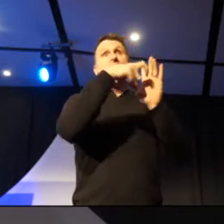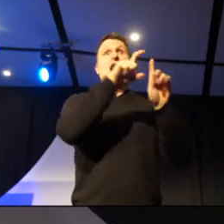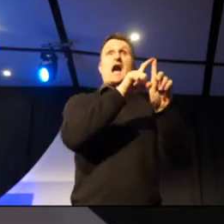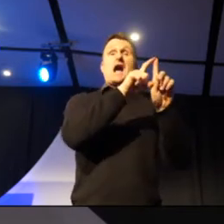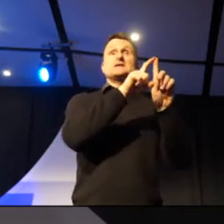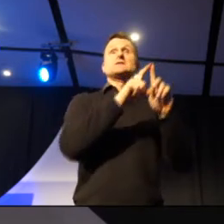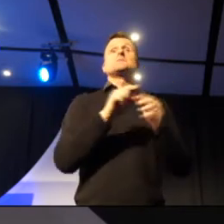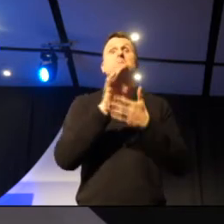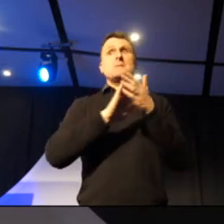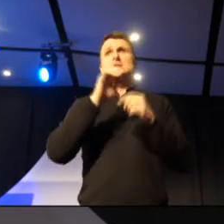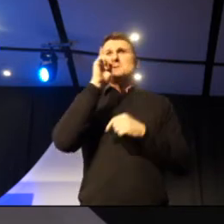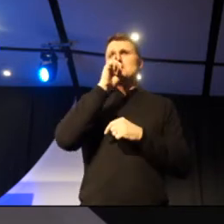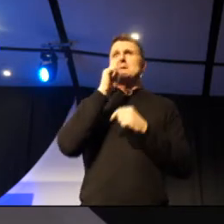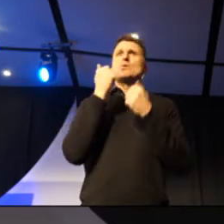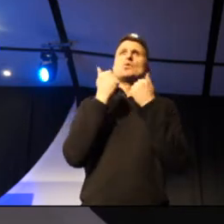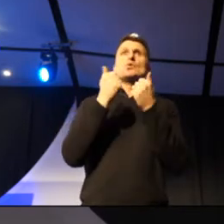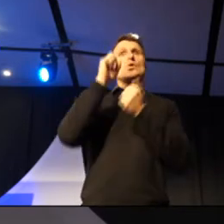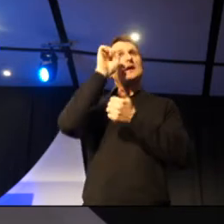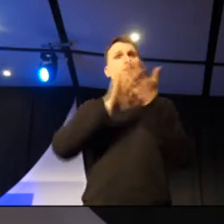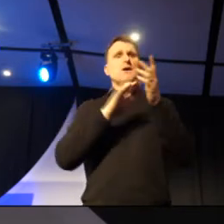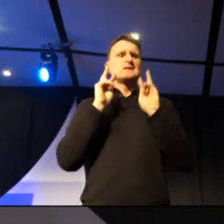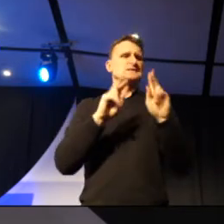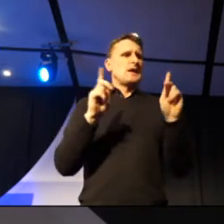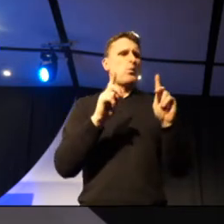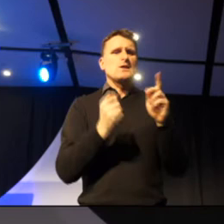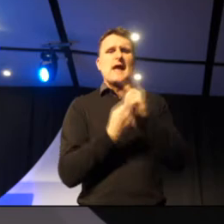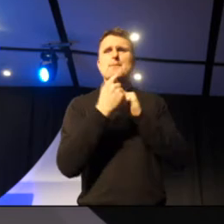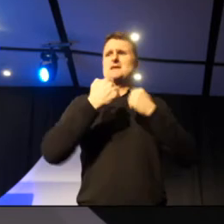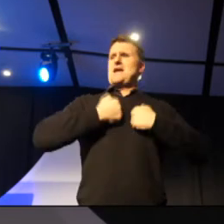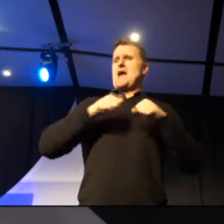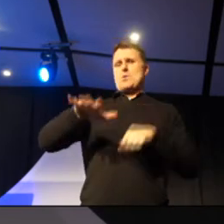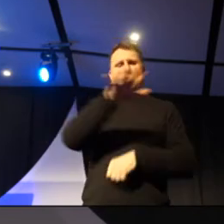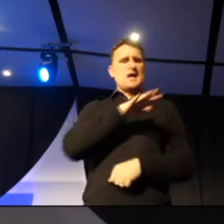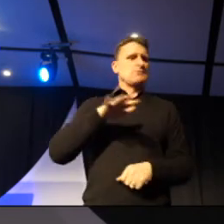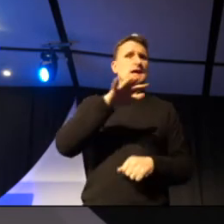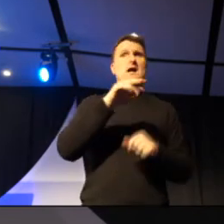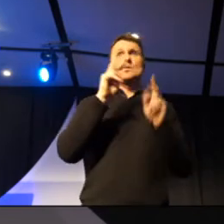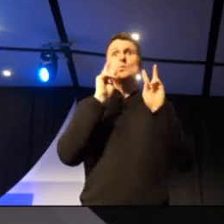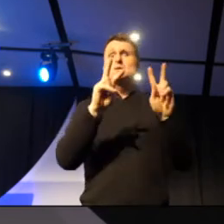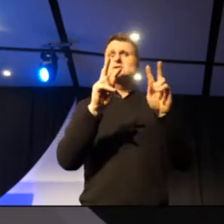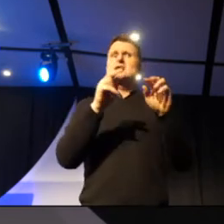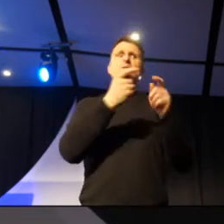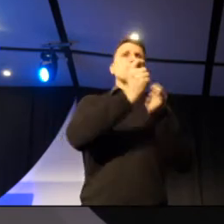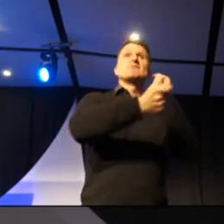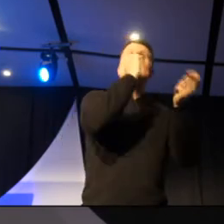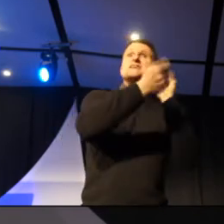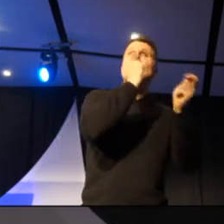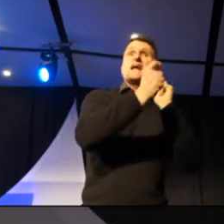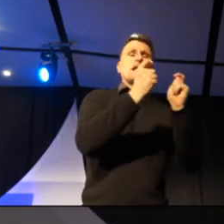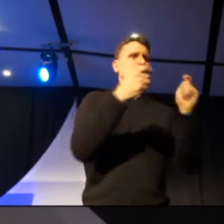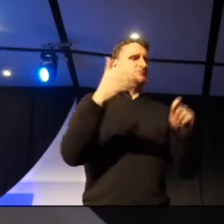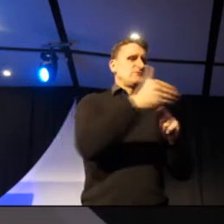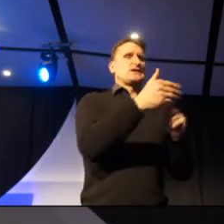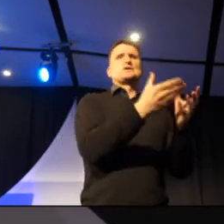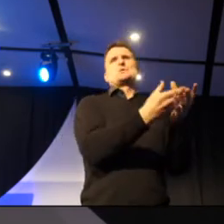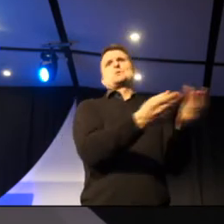experience where they can actually see what we have in our backyard. And then we focus on areas that have been affected by overfishing, explaining what a